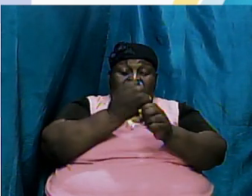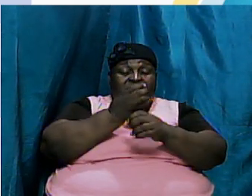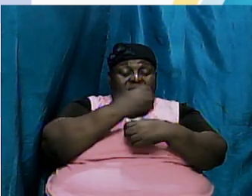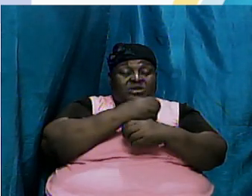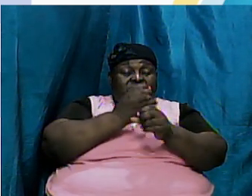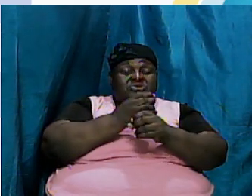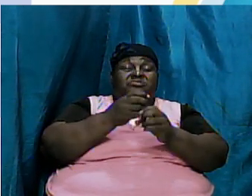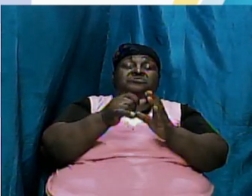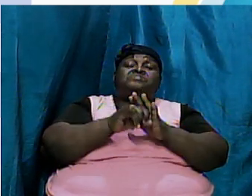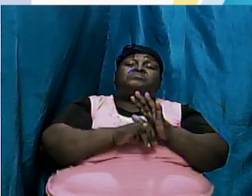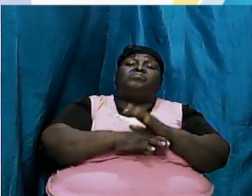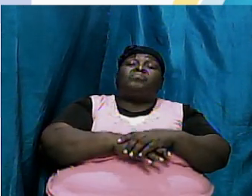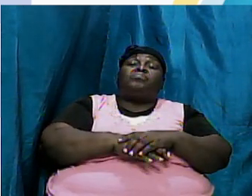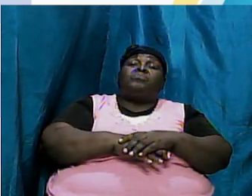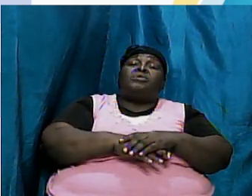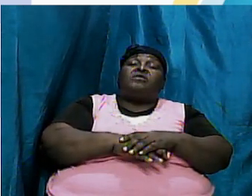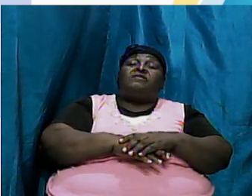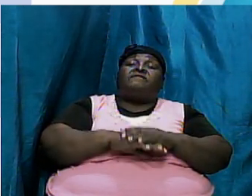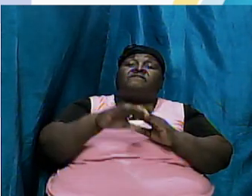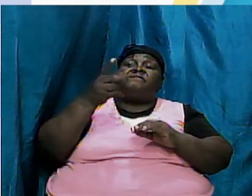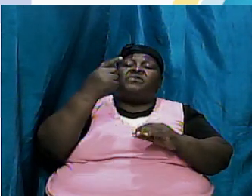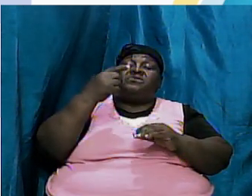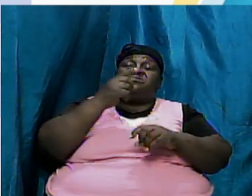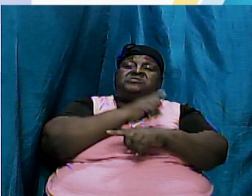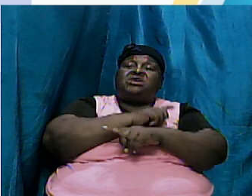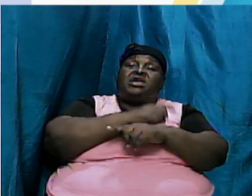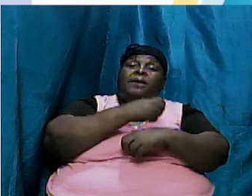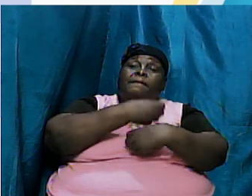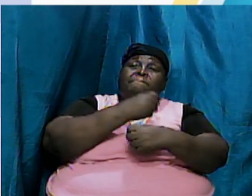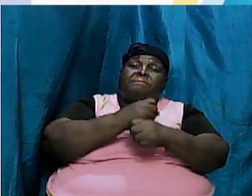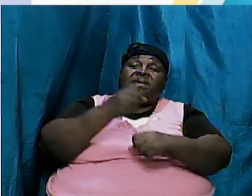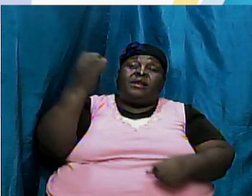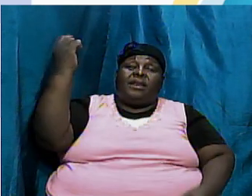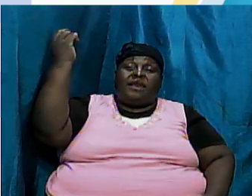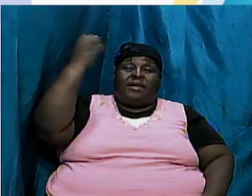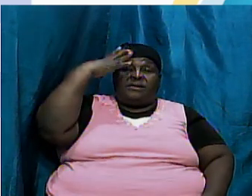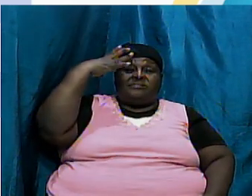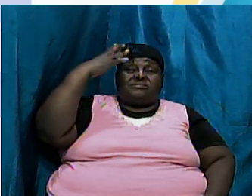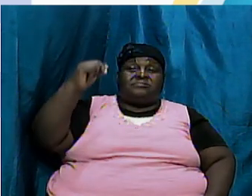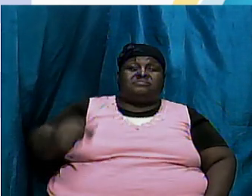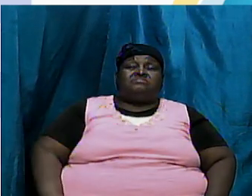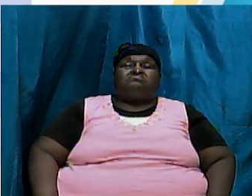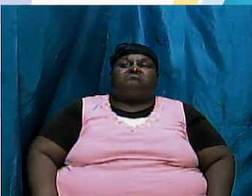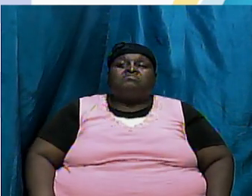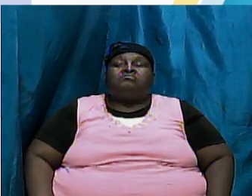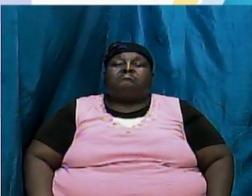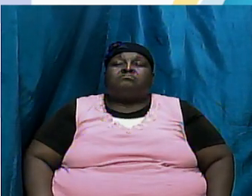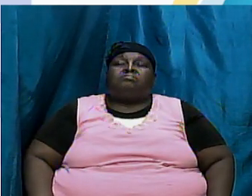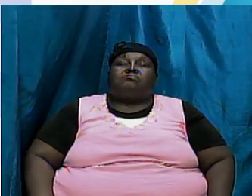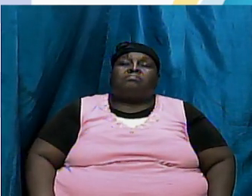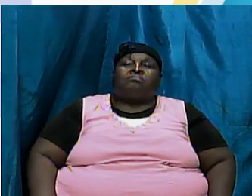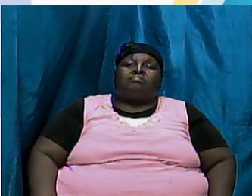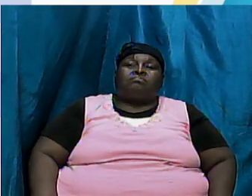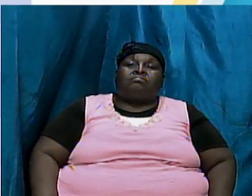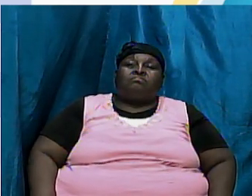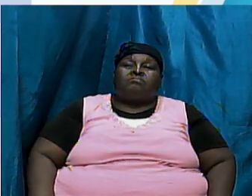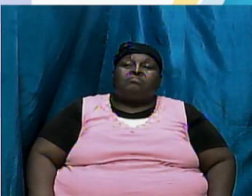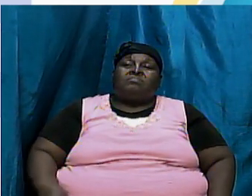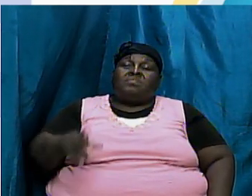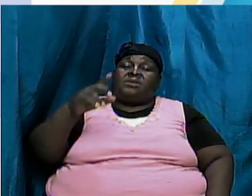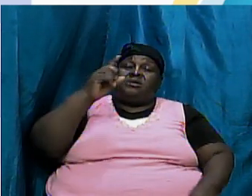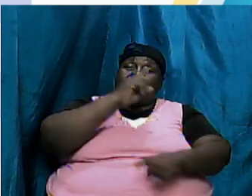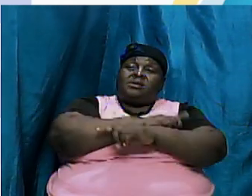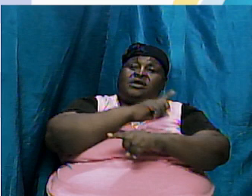on the first day he made light and it is good that we kind of have a feel for this yes day one